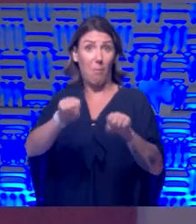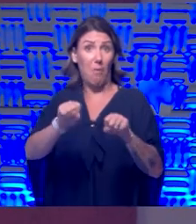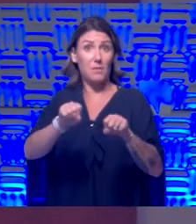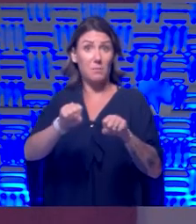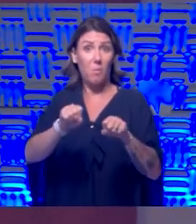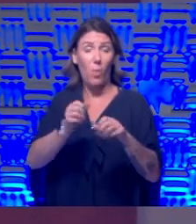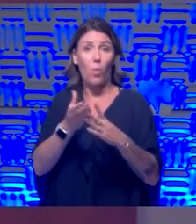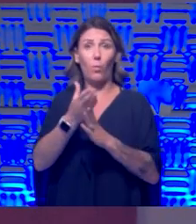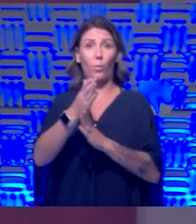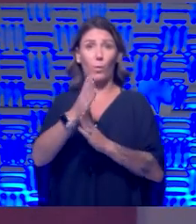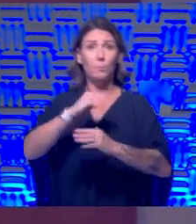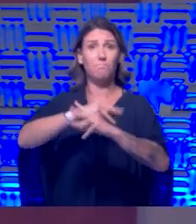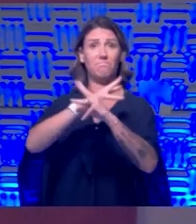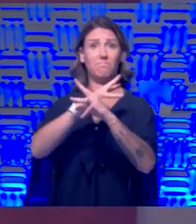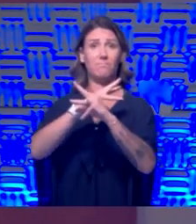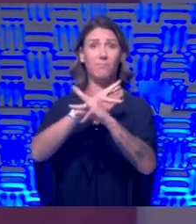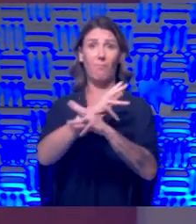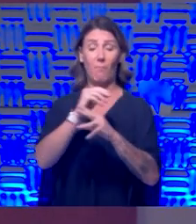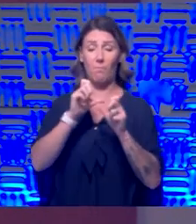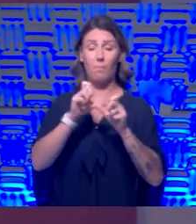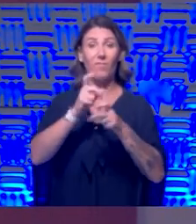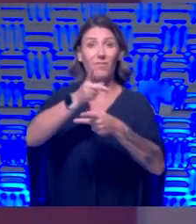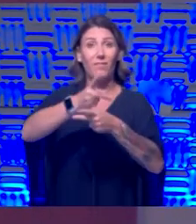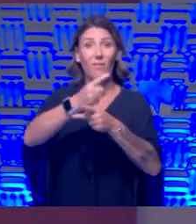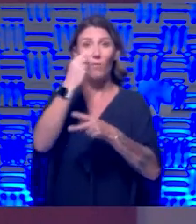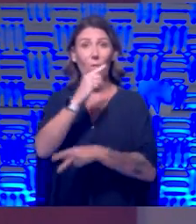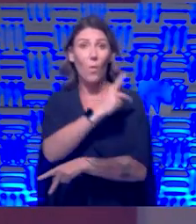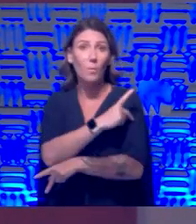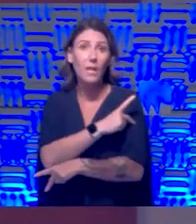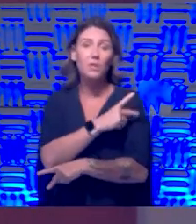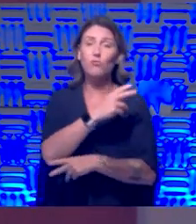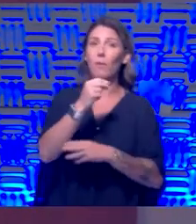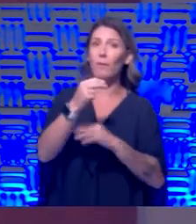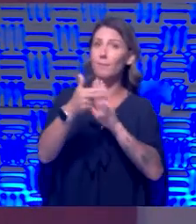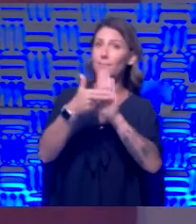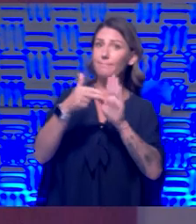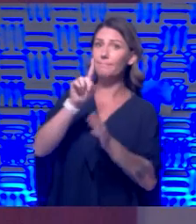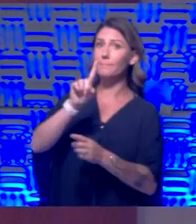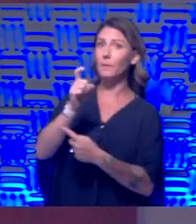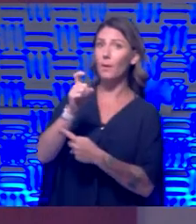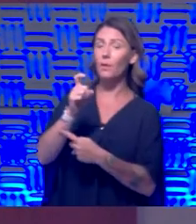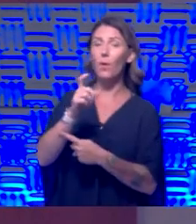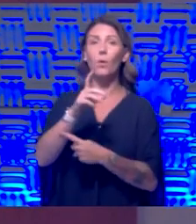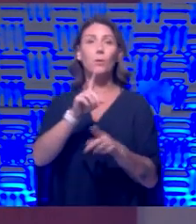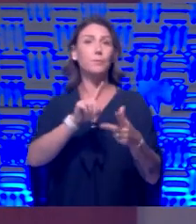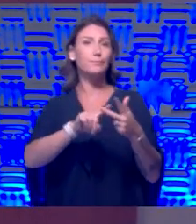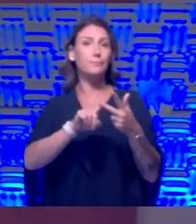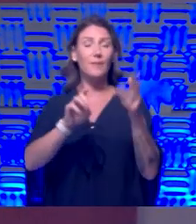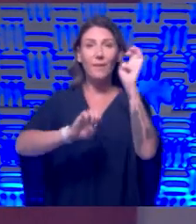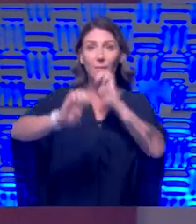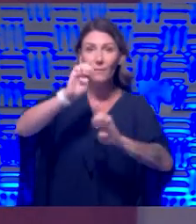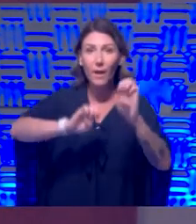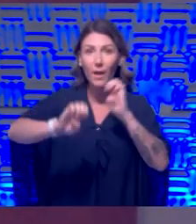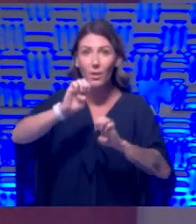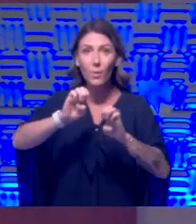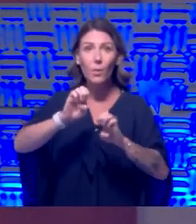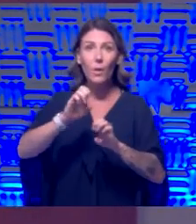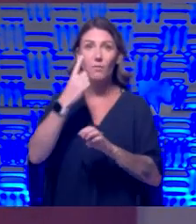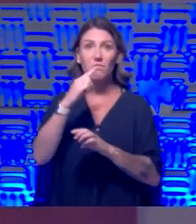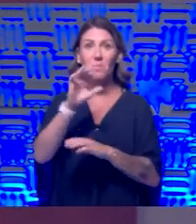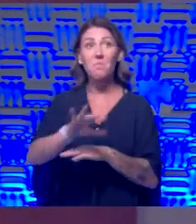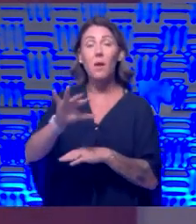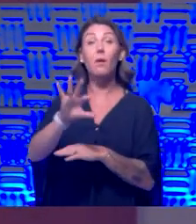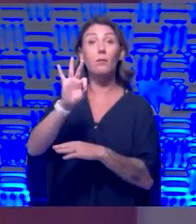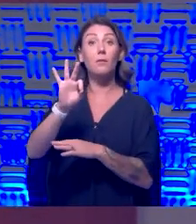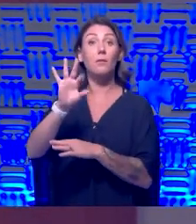and really continue to care for the patients and diagnose and evaluate as well as before for 95% of our